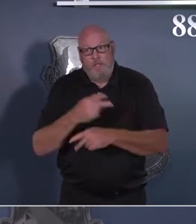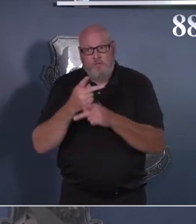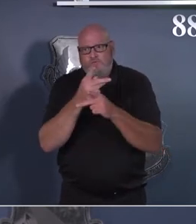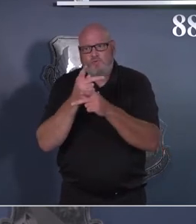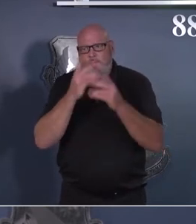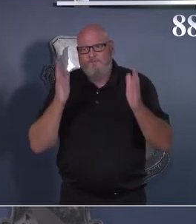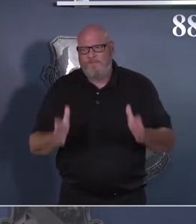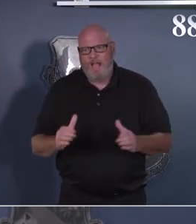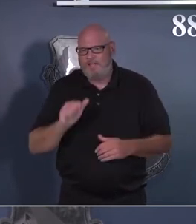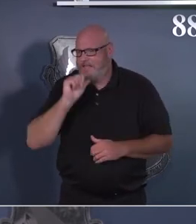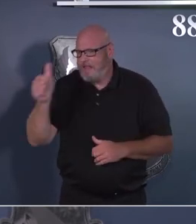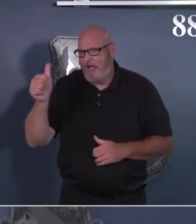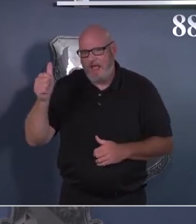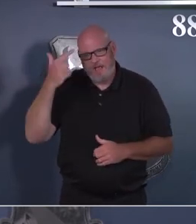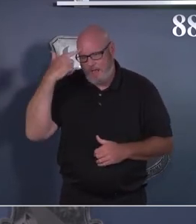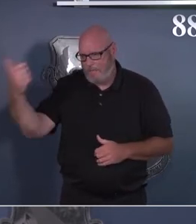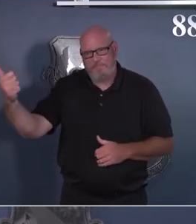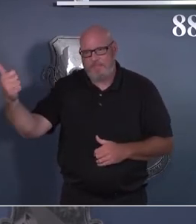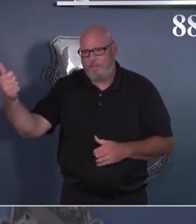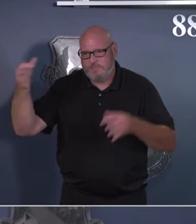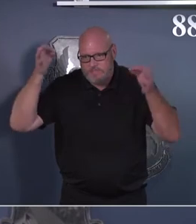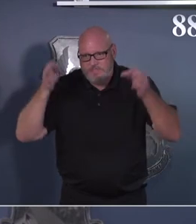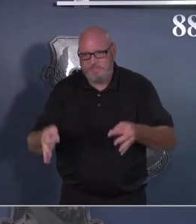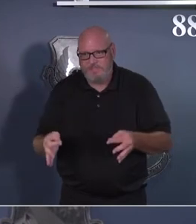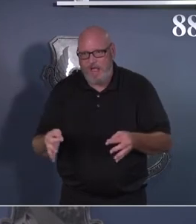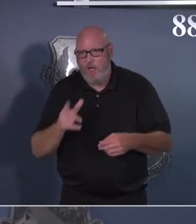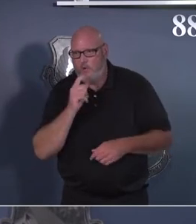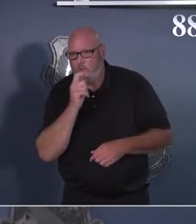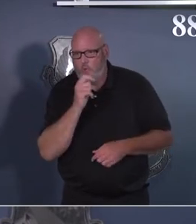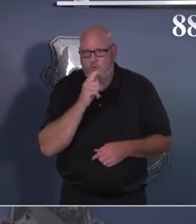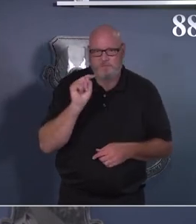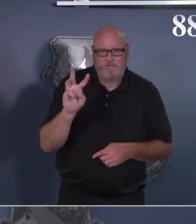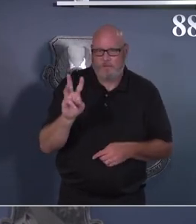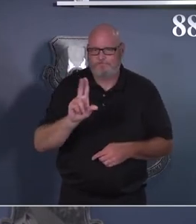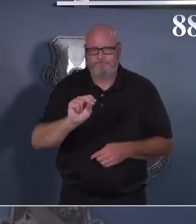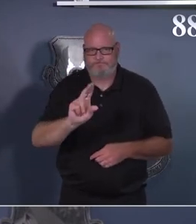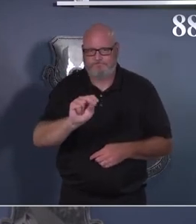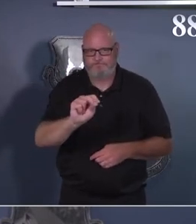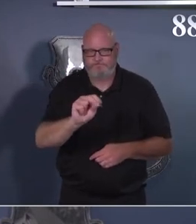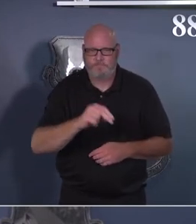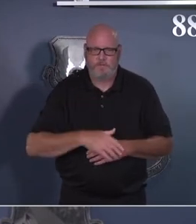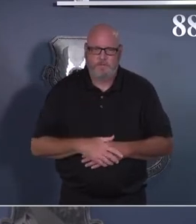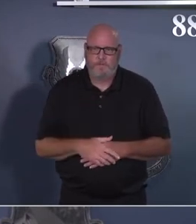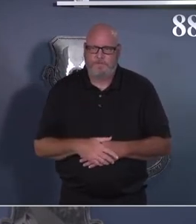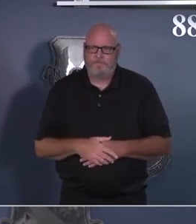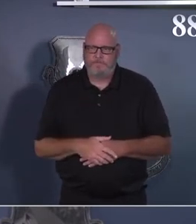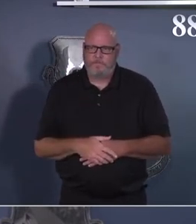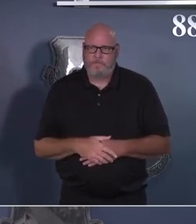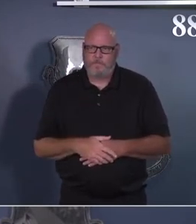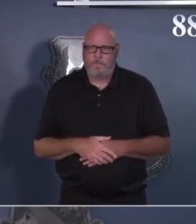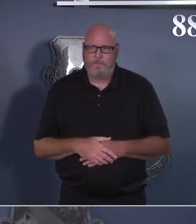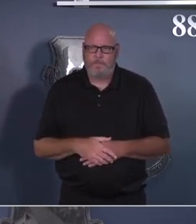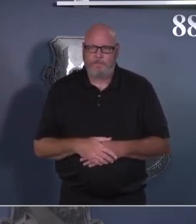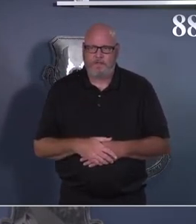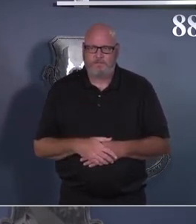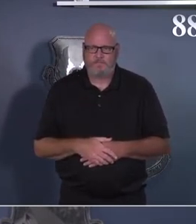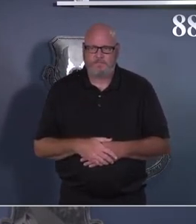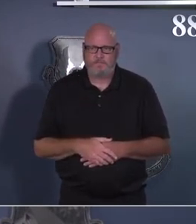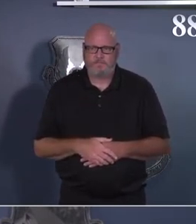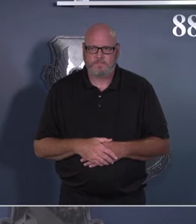to direct employees to telework. And so, as you heard